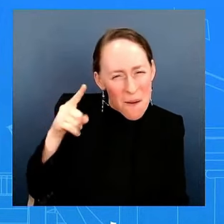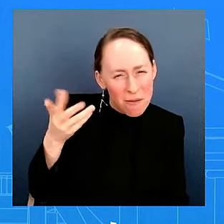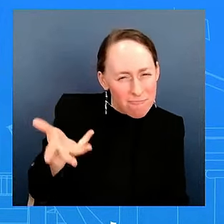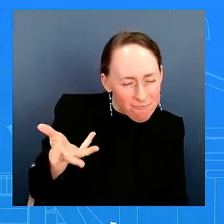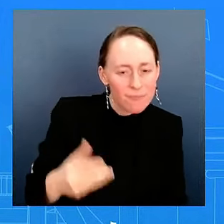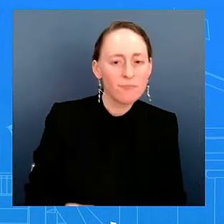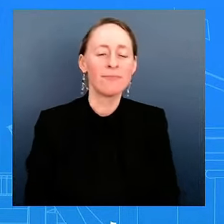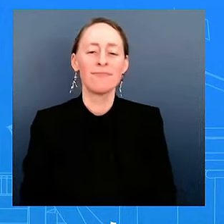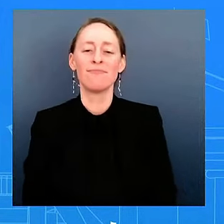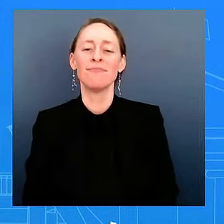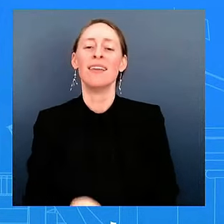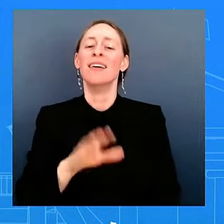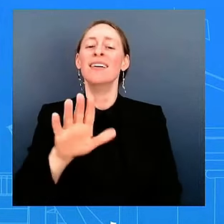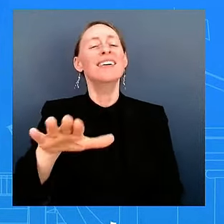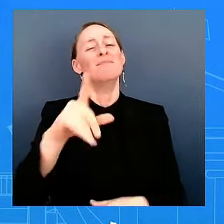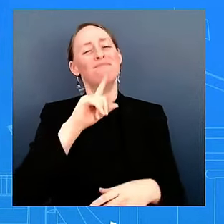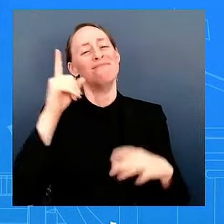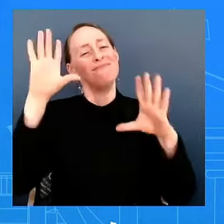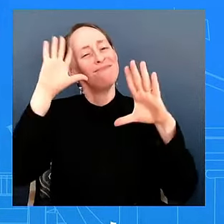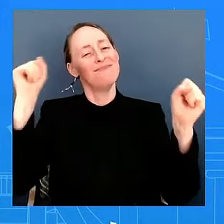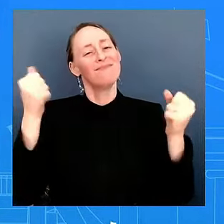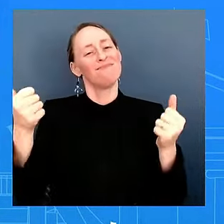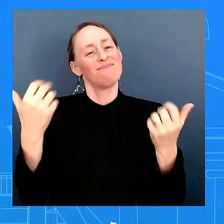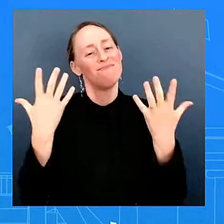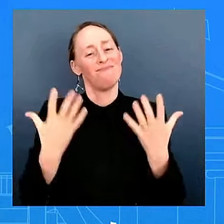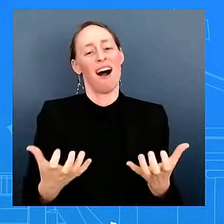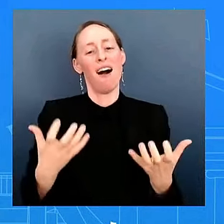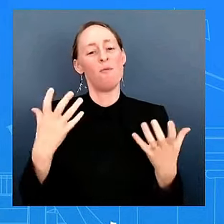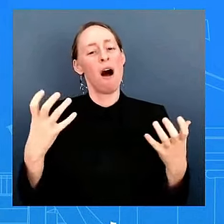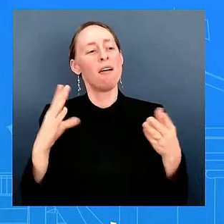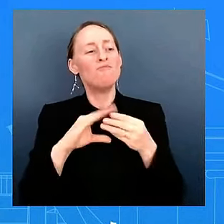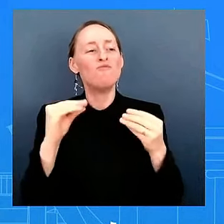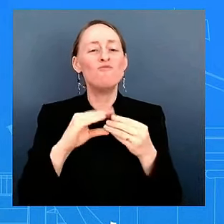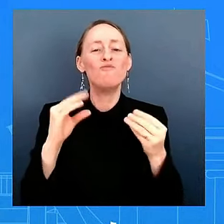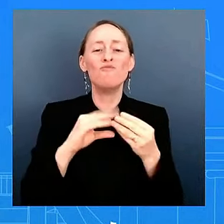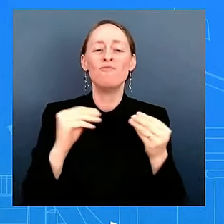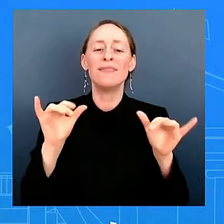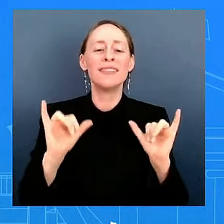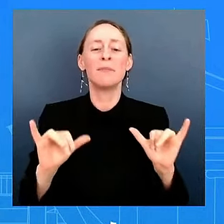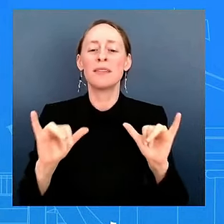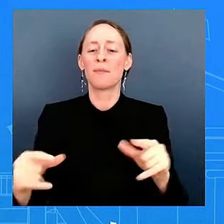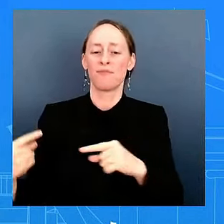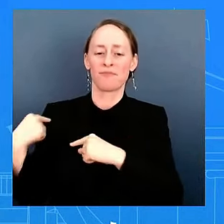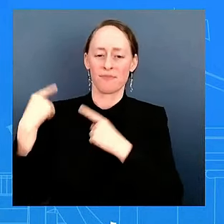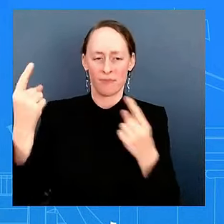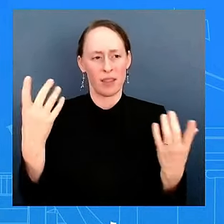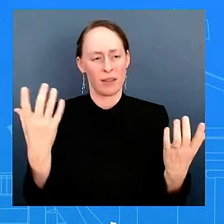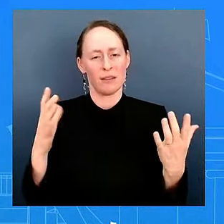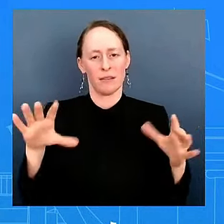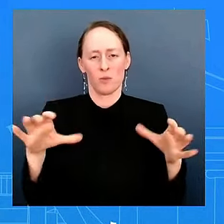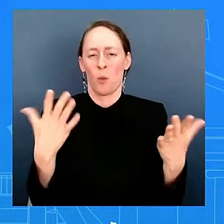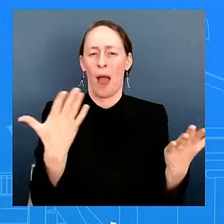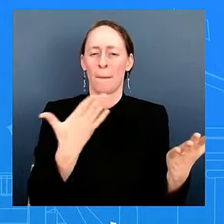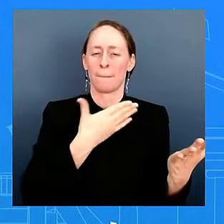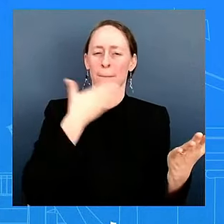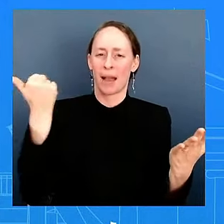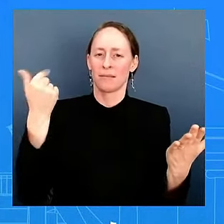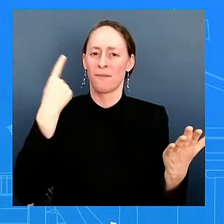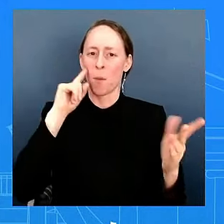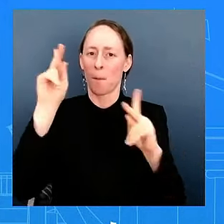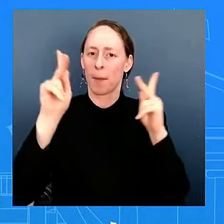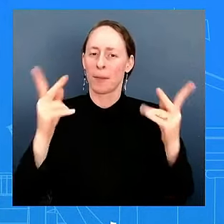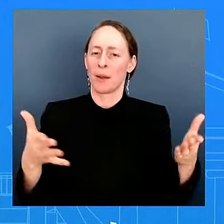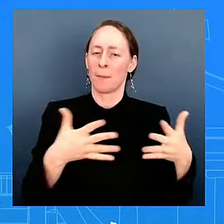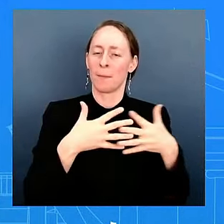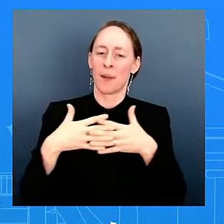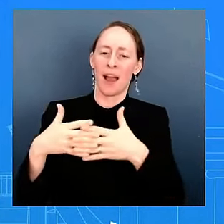same, right? Which is he's going to do everything that he can to deliver for the American people to do — to work on issues that they care about, whether it's the economy, whether